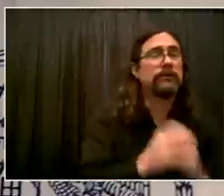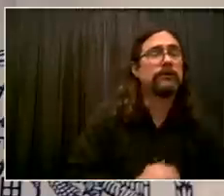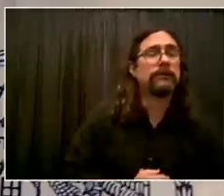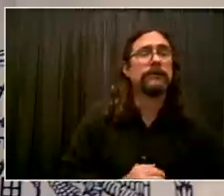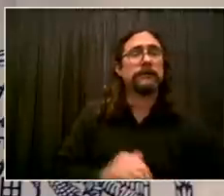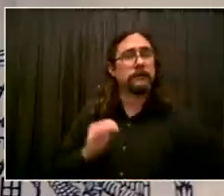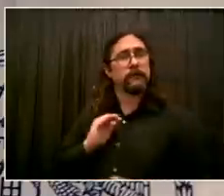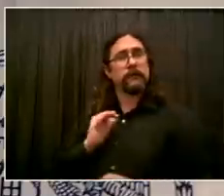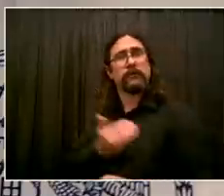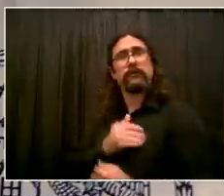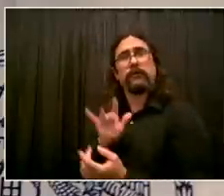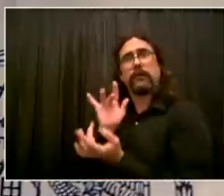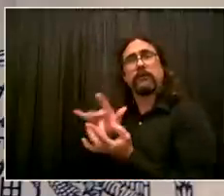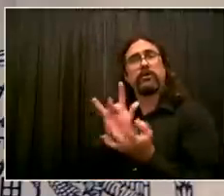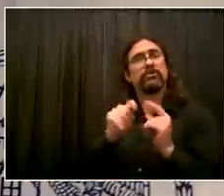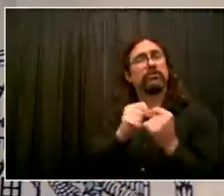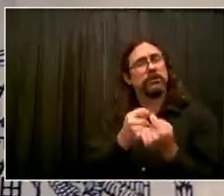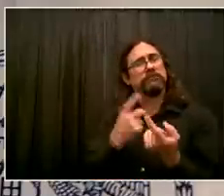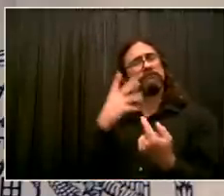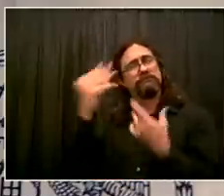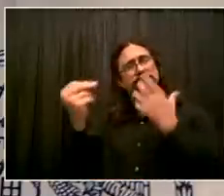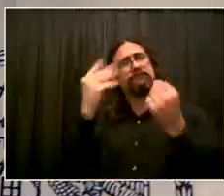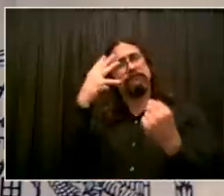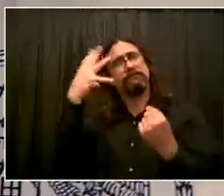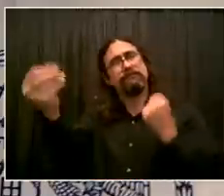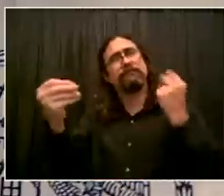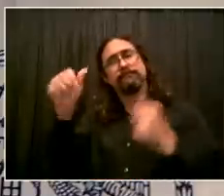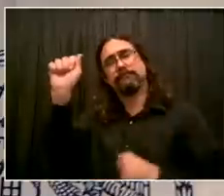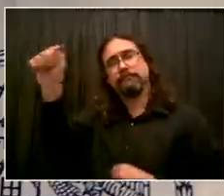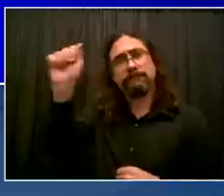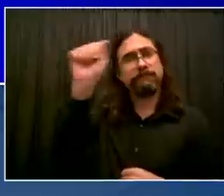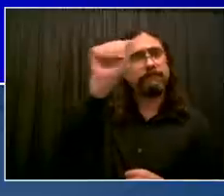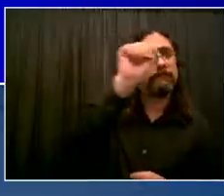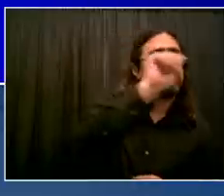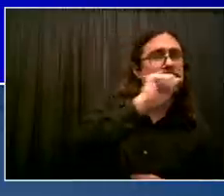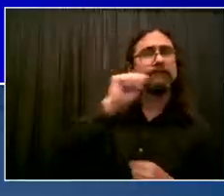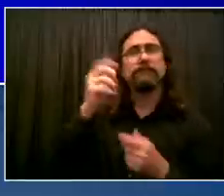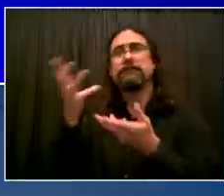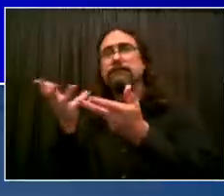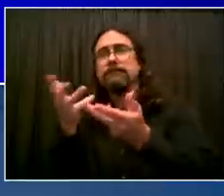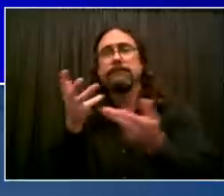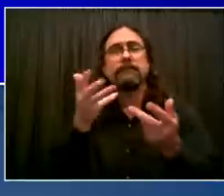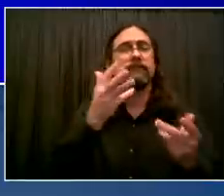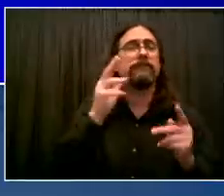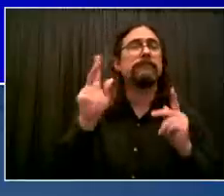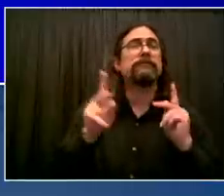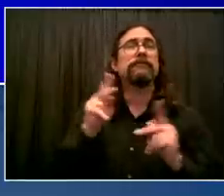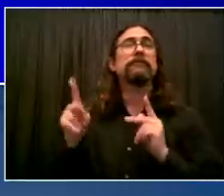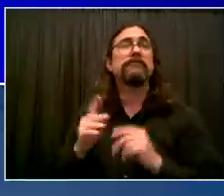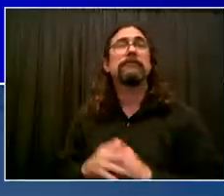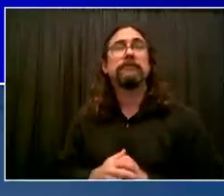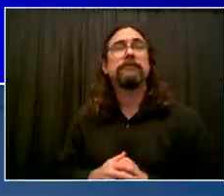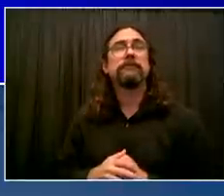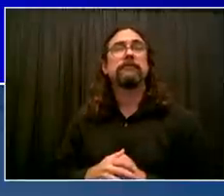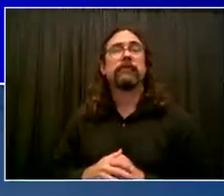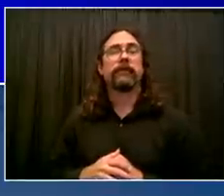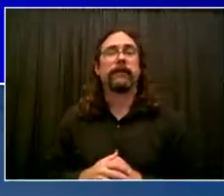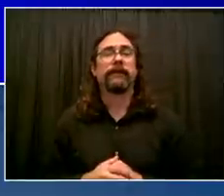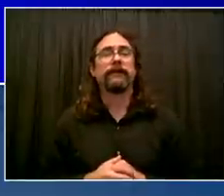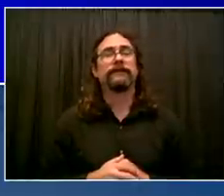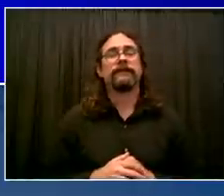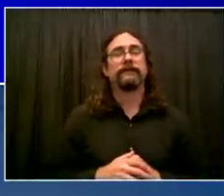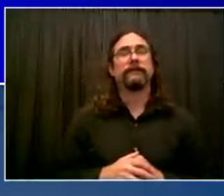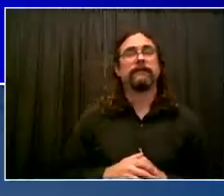Over 16,000 doors were knocked on in the affected areas to talk to people directly, get them help. Hundreds of thousands of texts, hundreds of thousands of